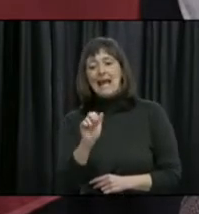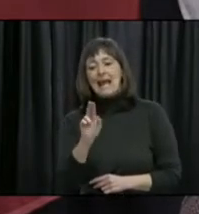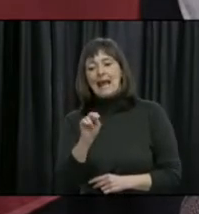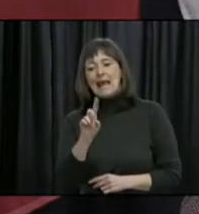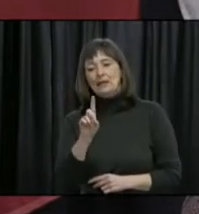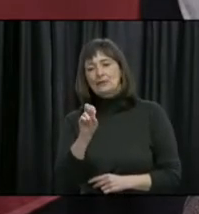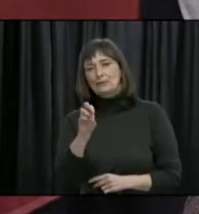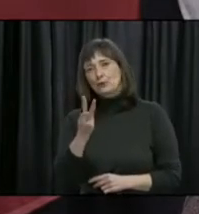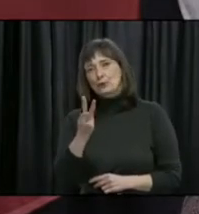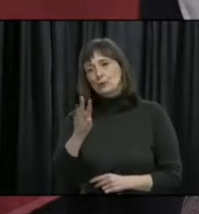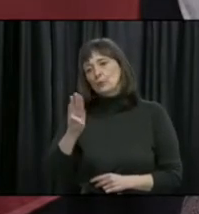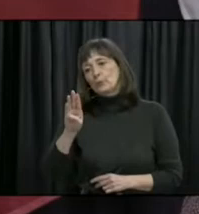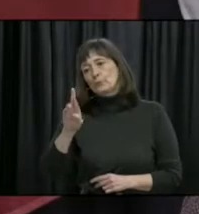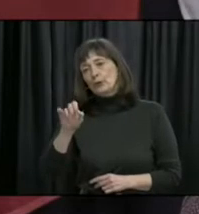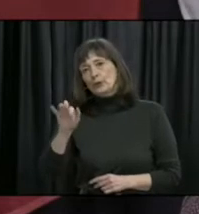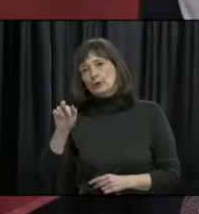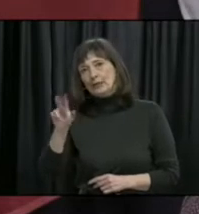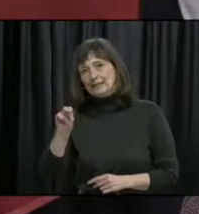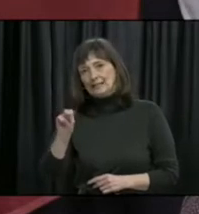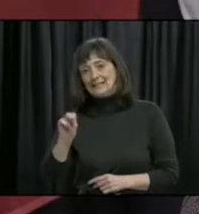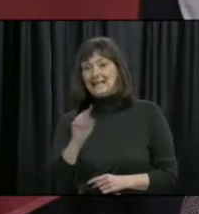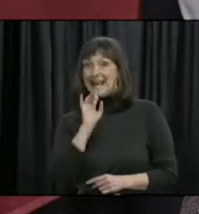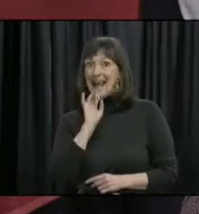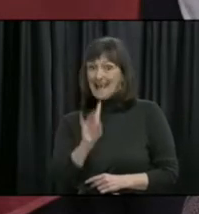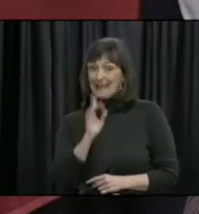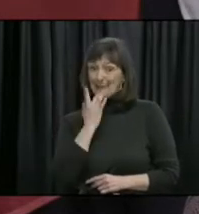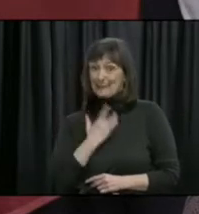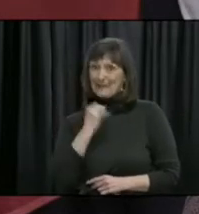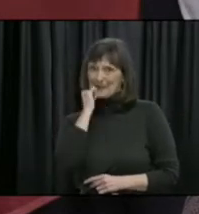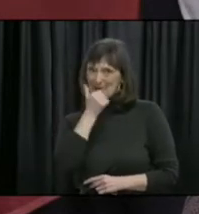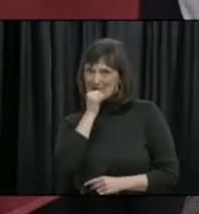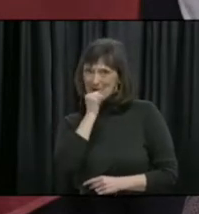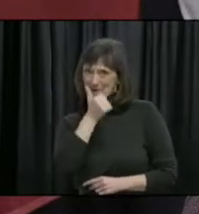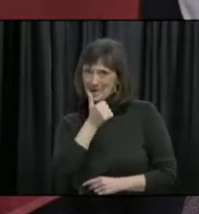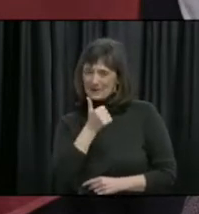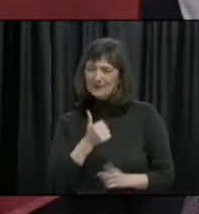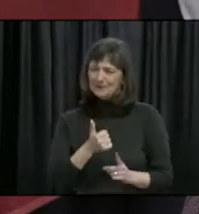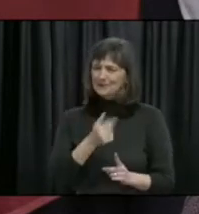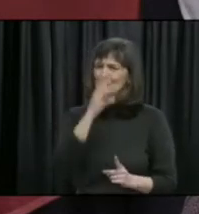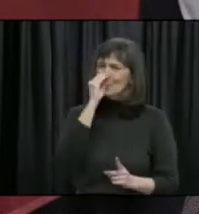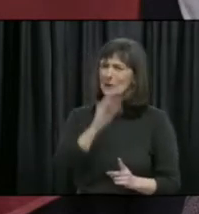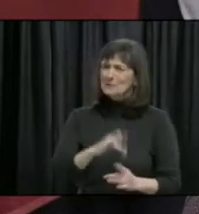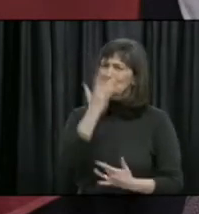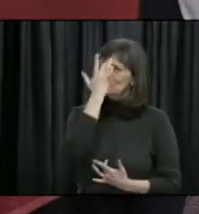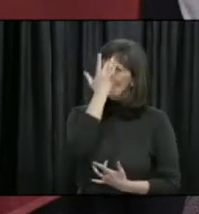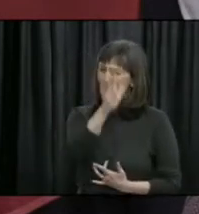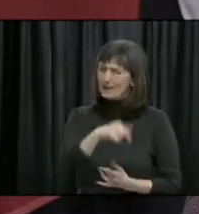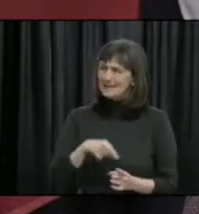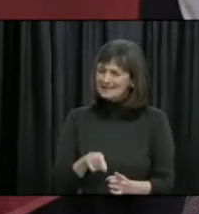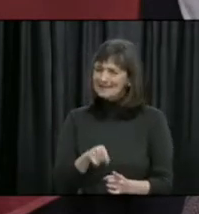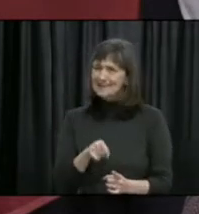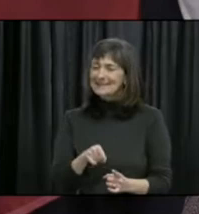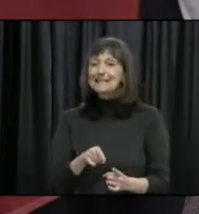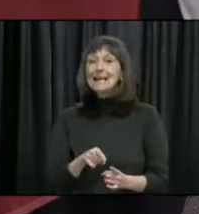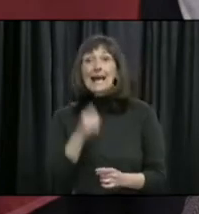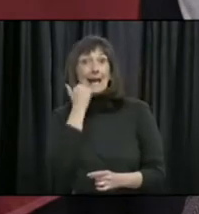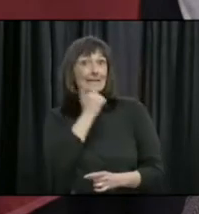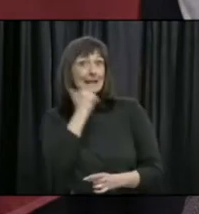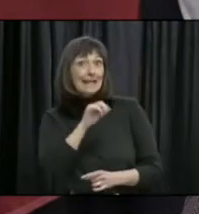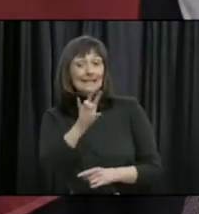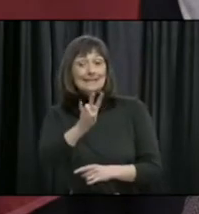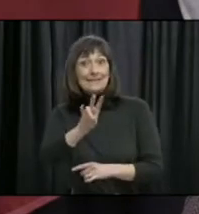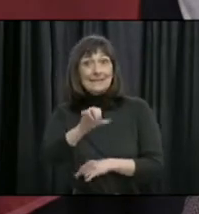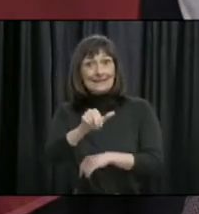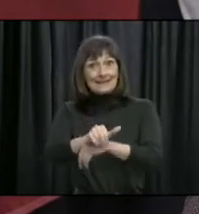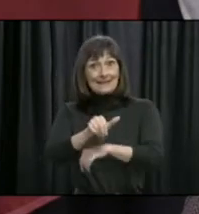birthday tomorrow. Now, Andrew is wise beyond his years. And at 7 p.m. every day, he